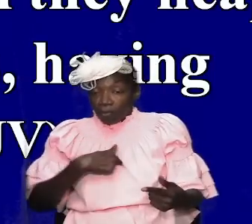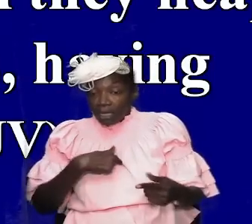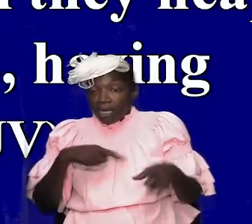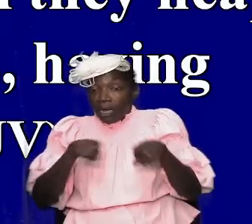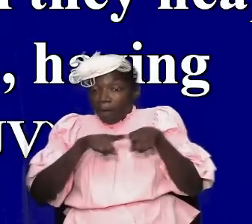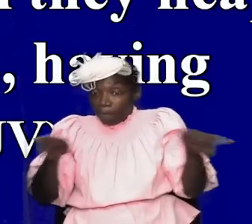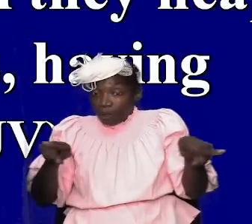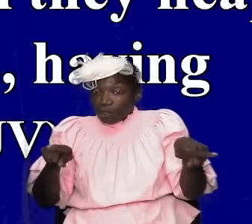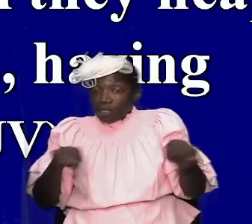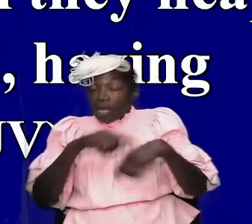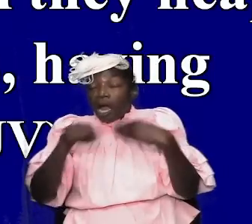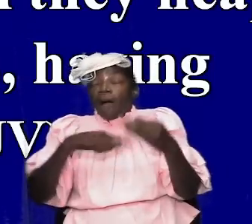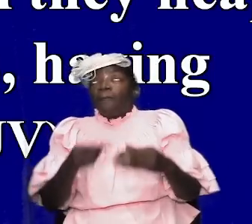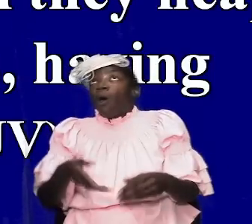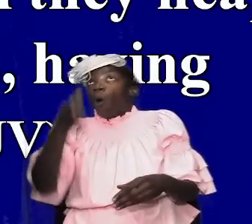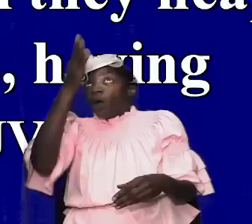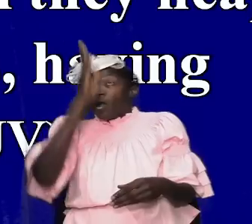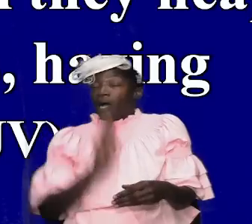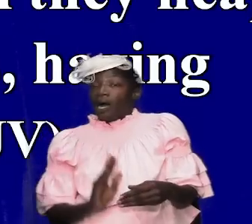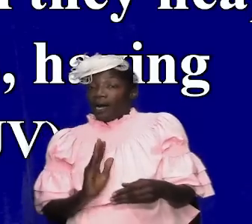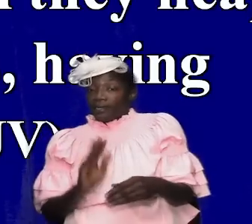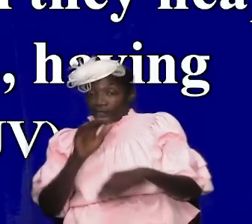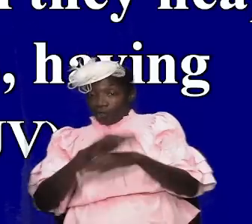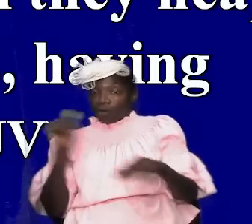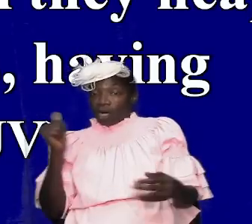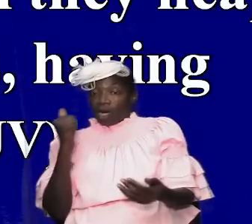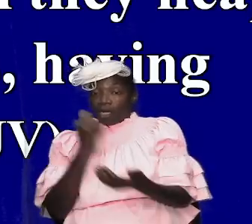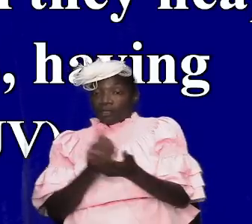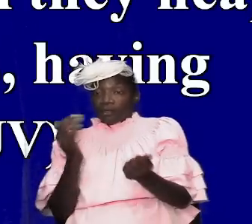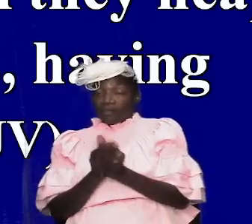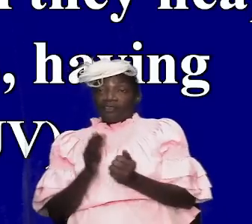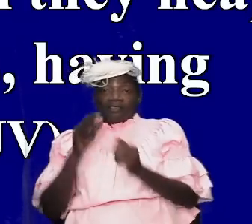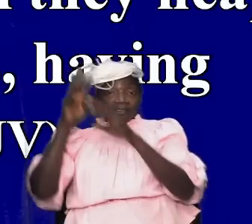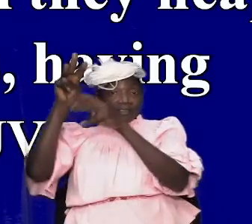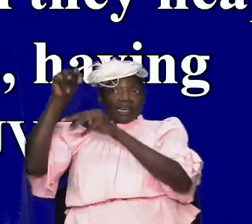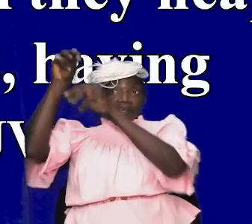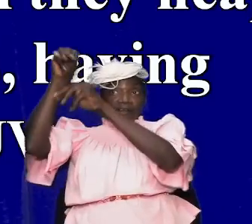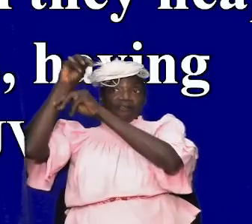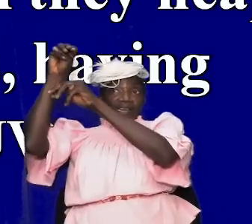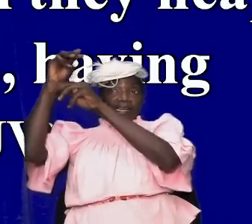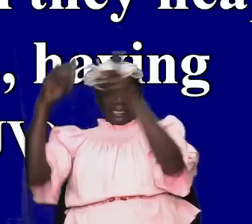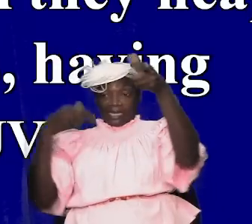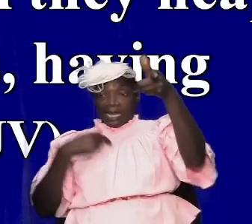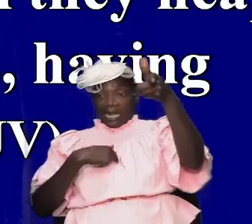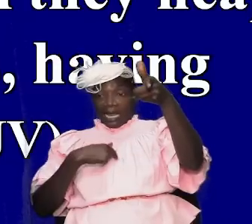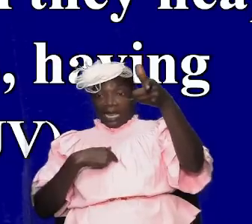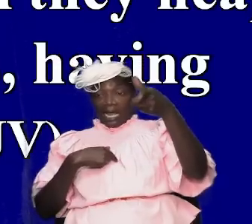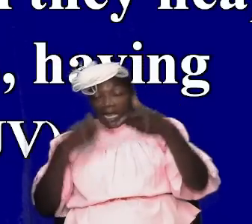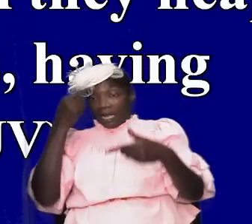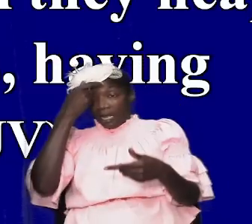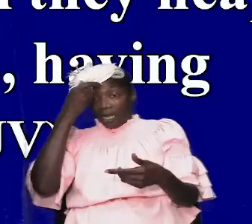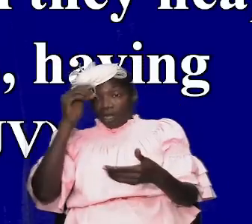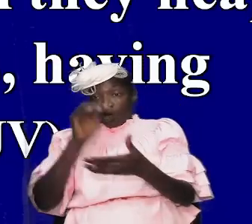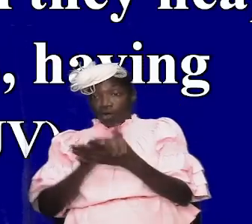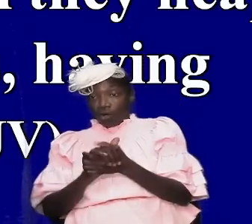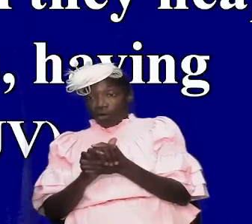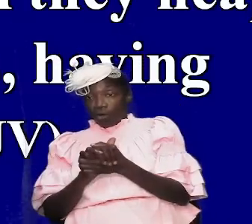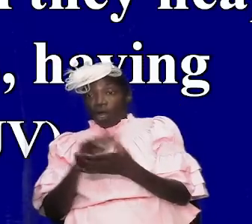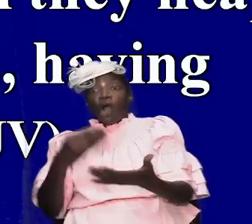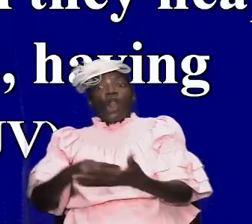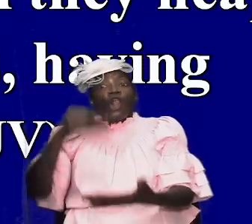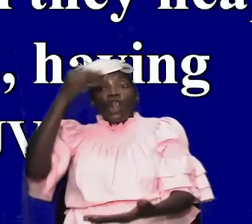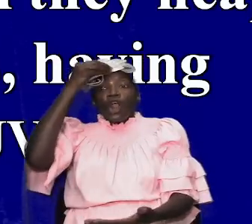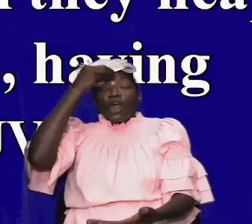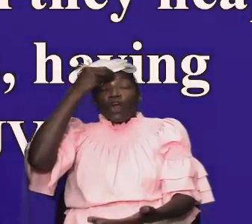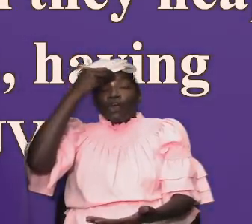about him and so when we are called to sacrifice i have i have learned i have learned and i've heard in recent